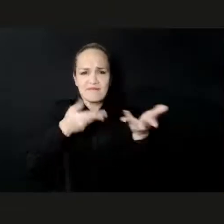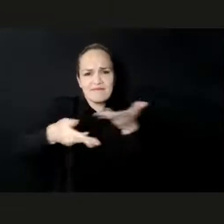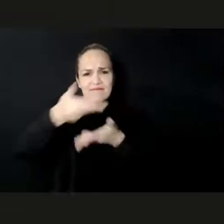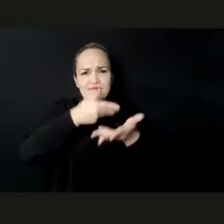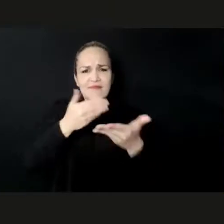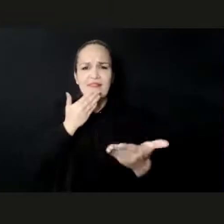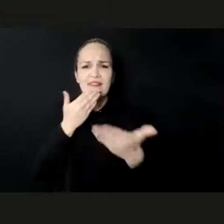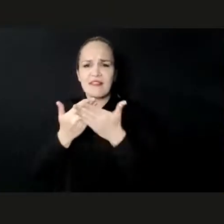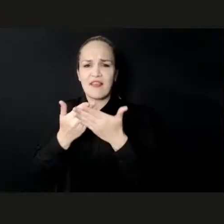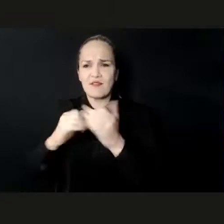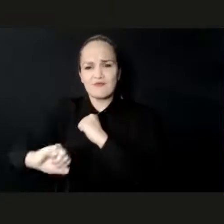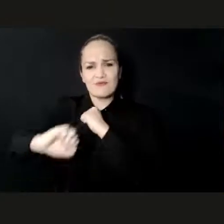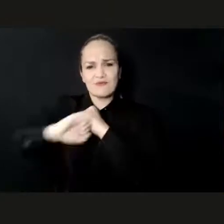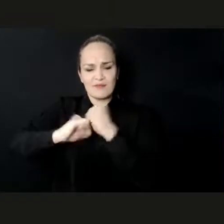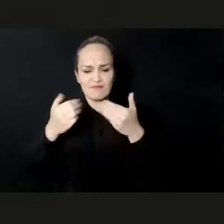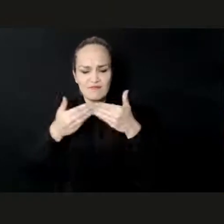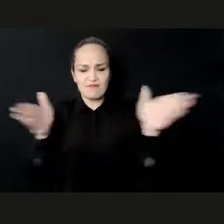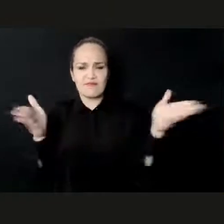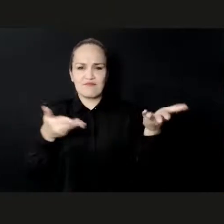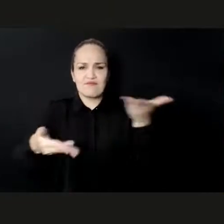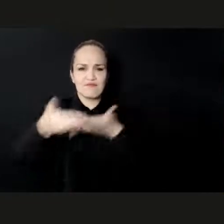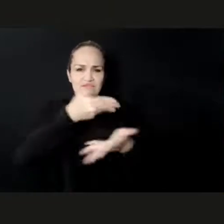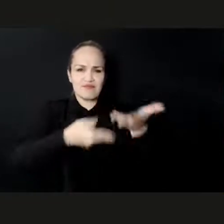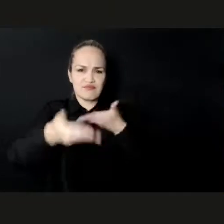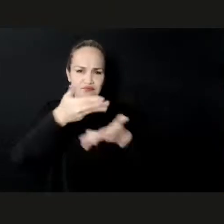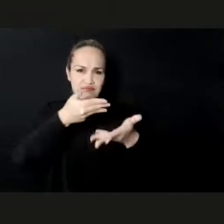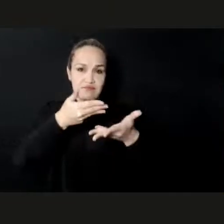Services Forum 2021.